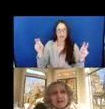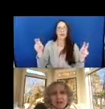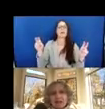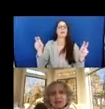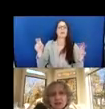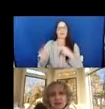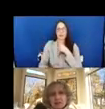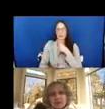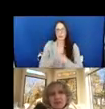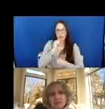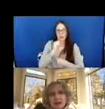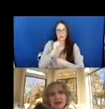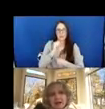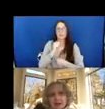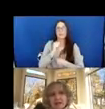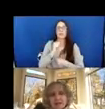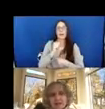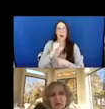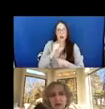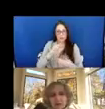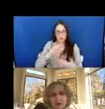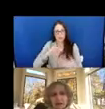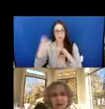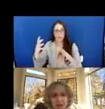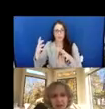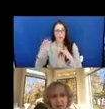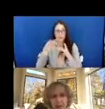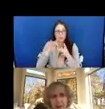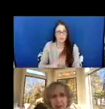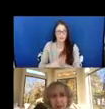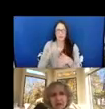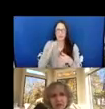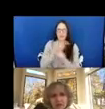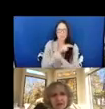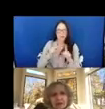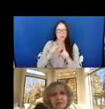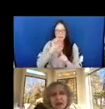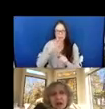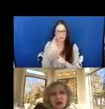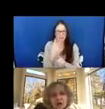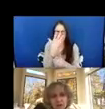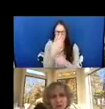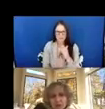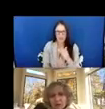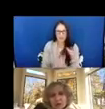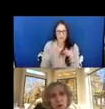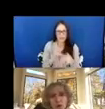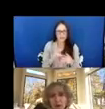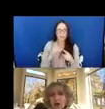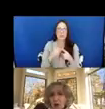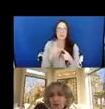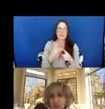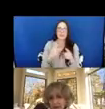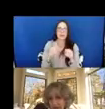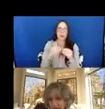an affiliation is perceived not just as a loss of relationship, but as loss as something closer to a total